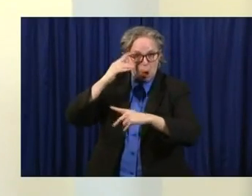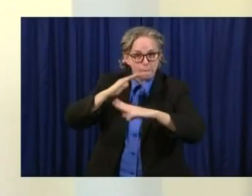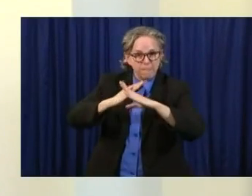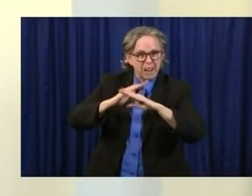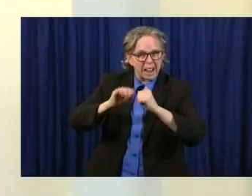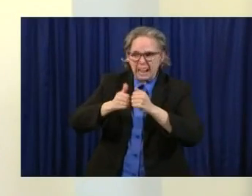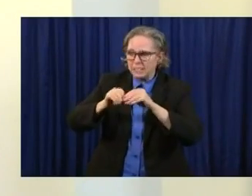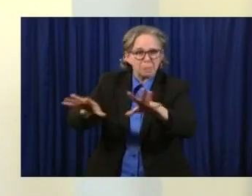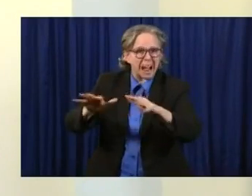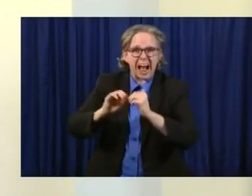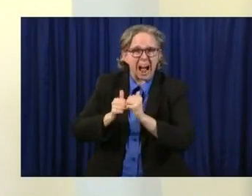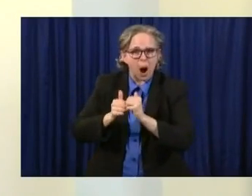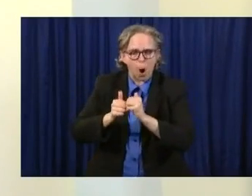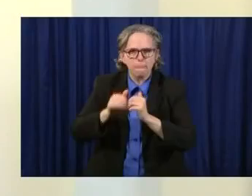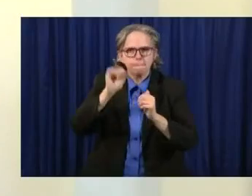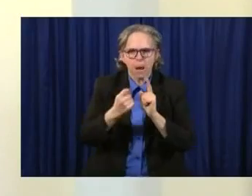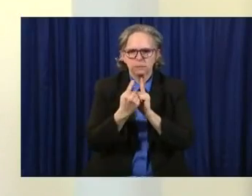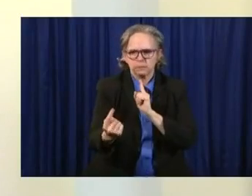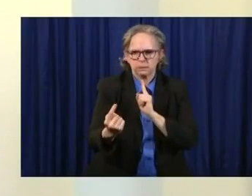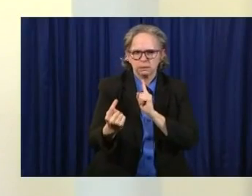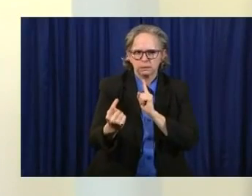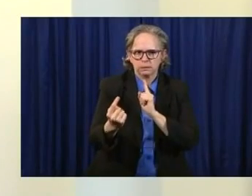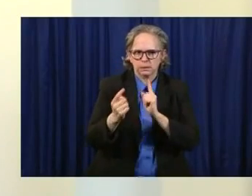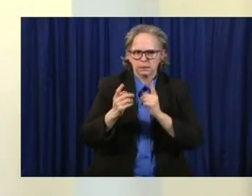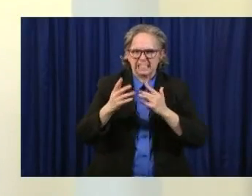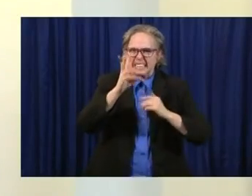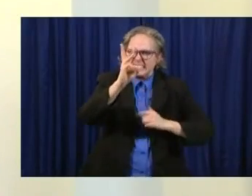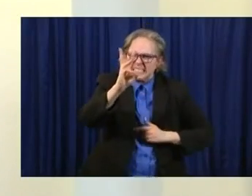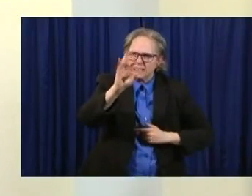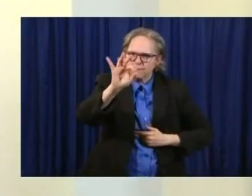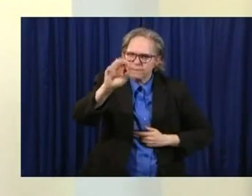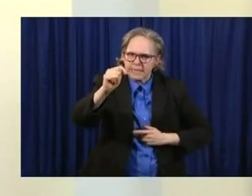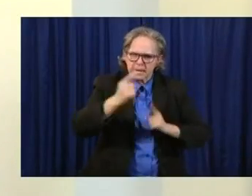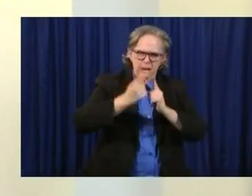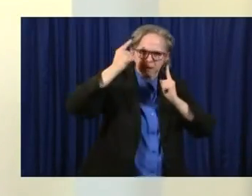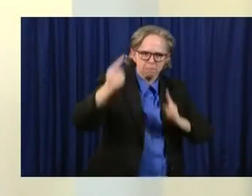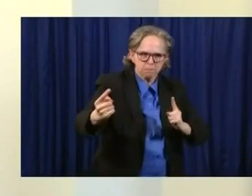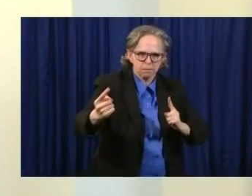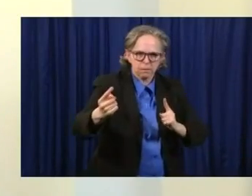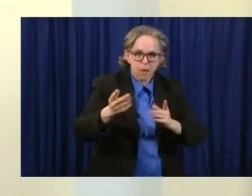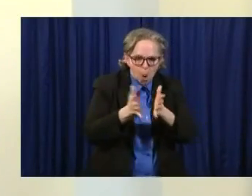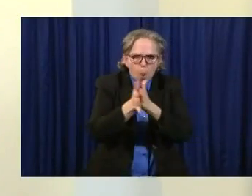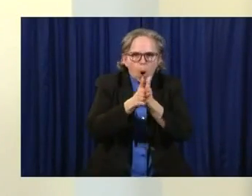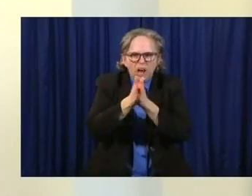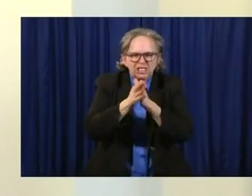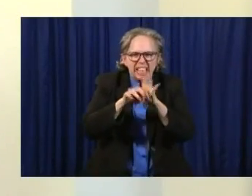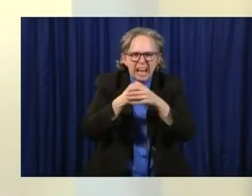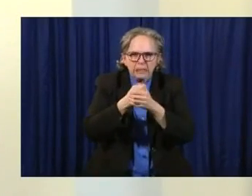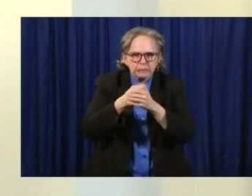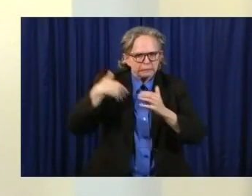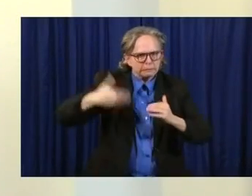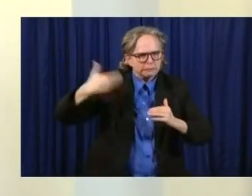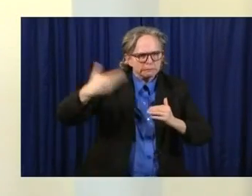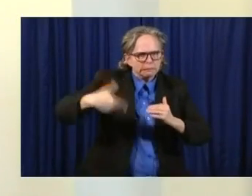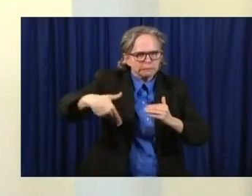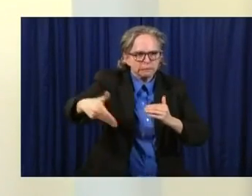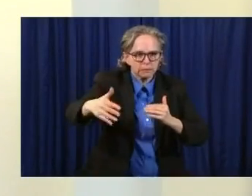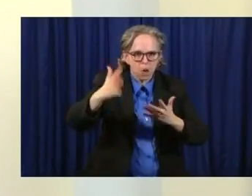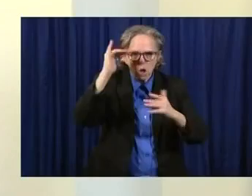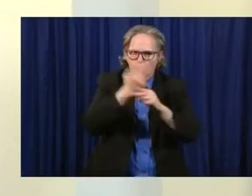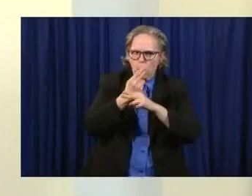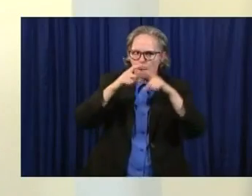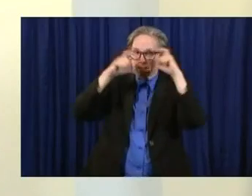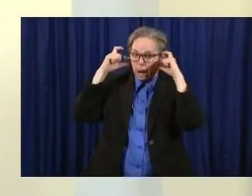social distance six feet, washing our hands. Now we know that wearing a mask can help not perfectly, but